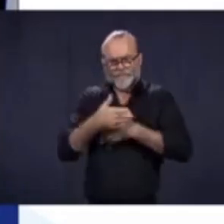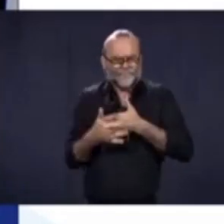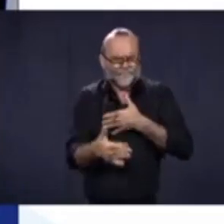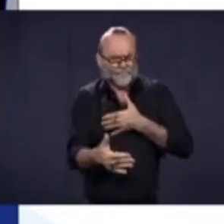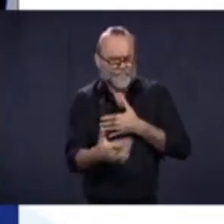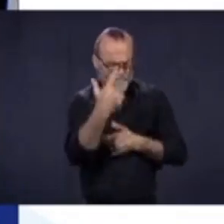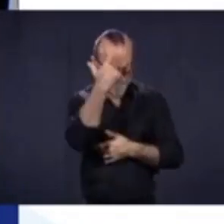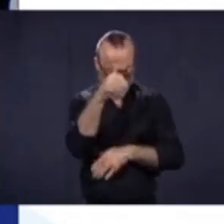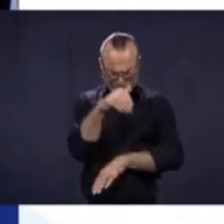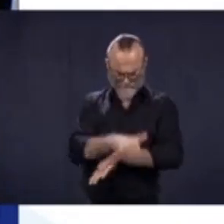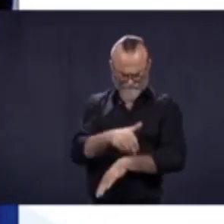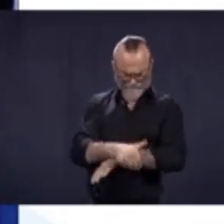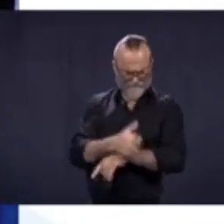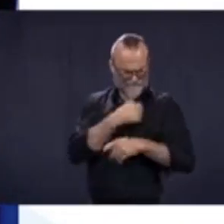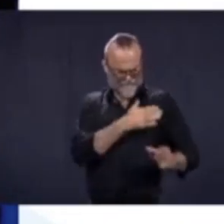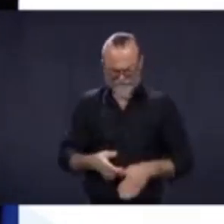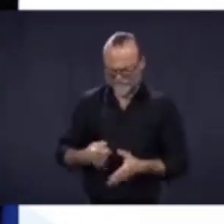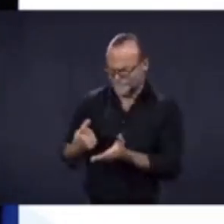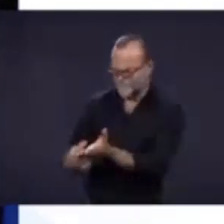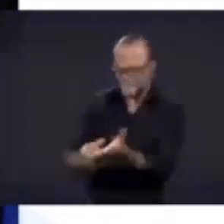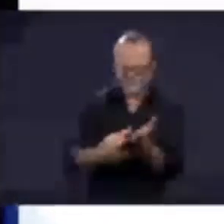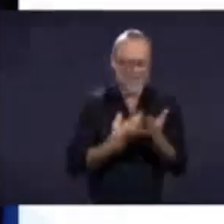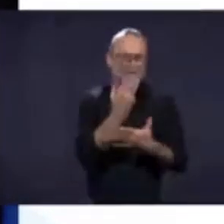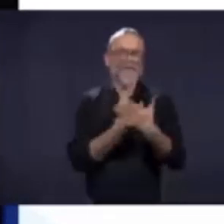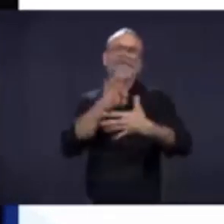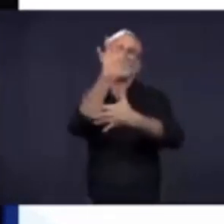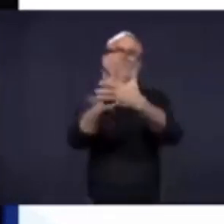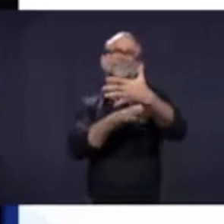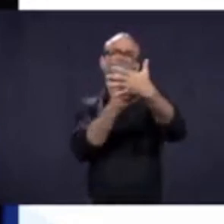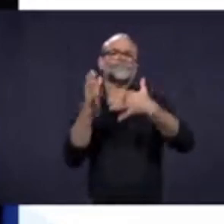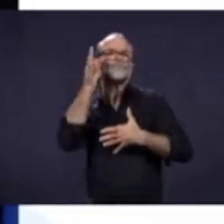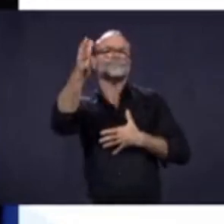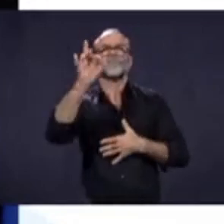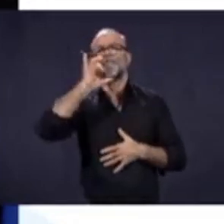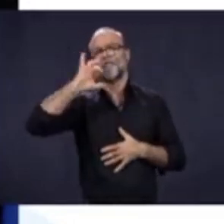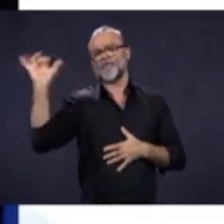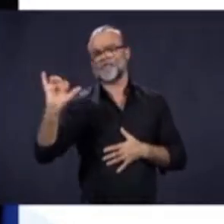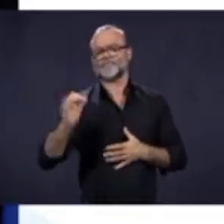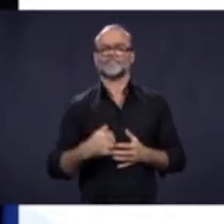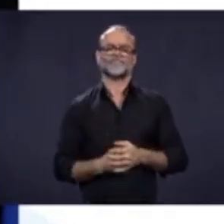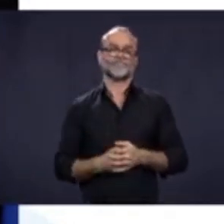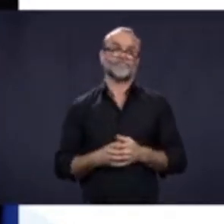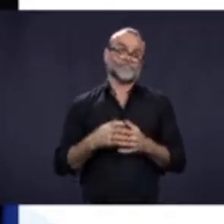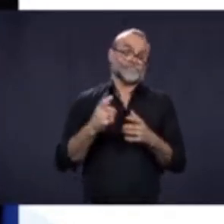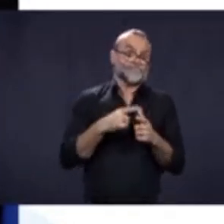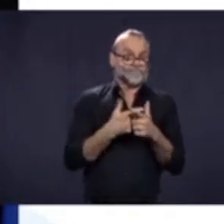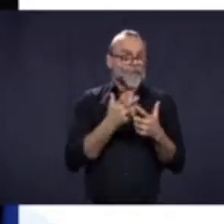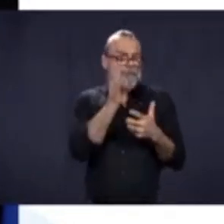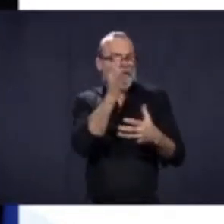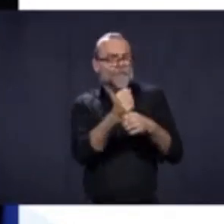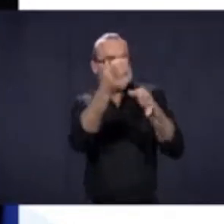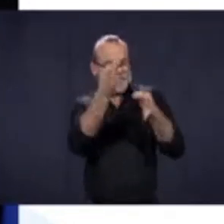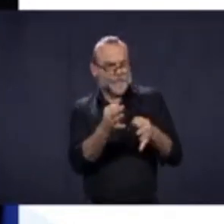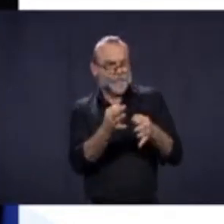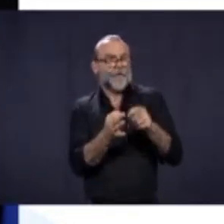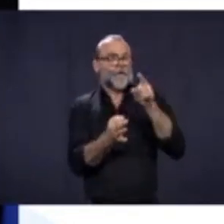about a kind of calendar and see when can we start putting dates